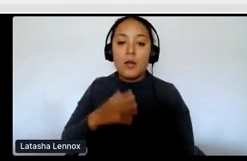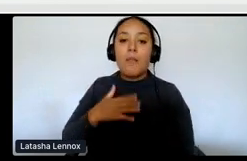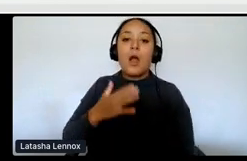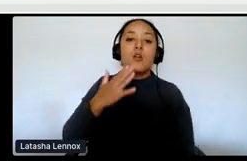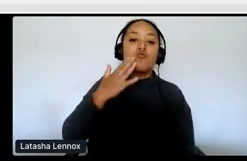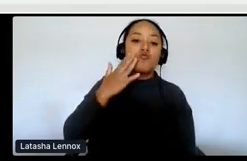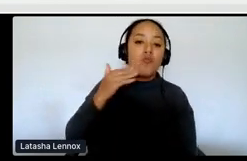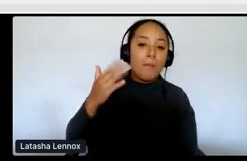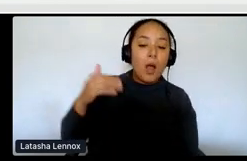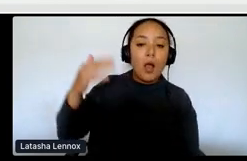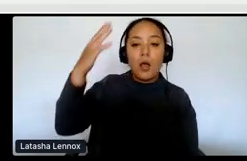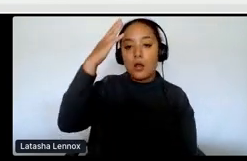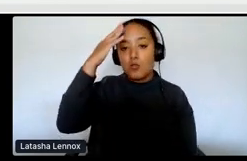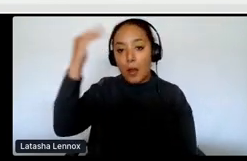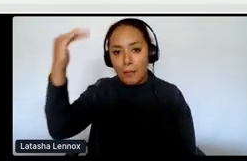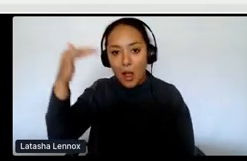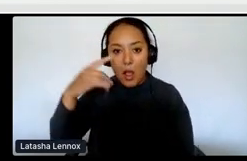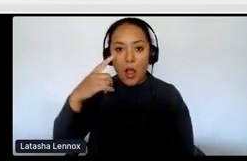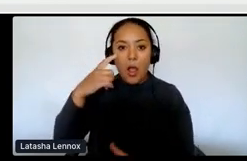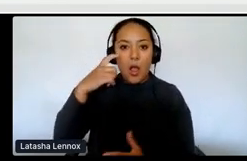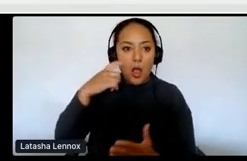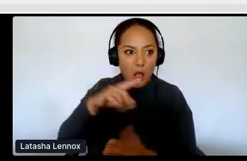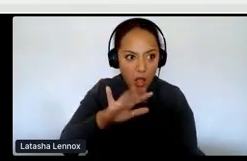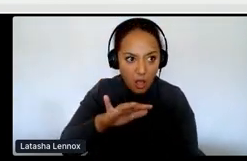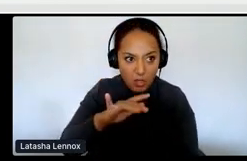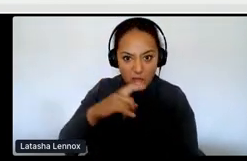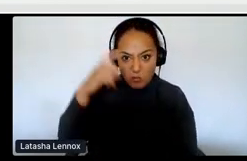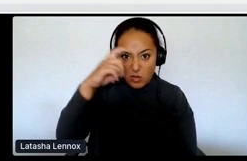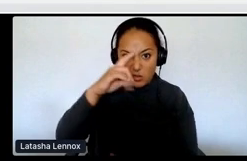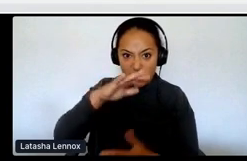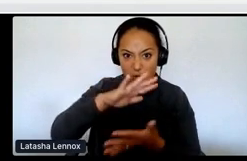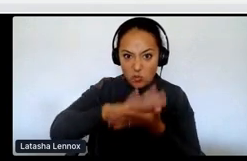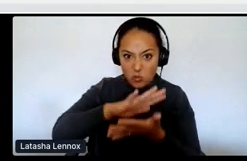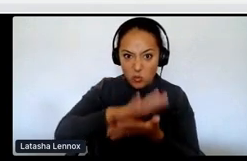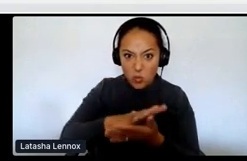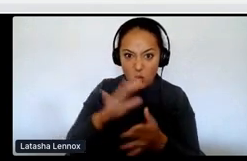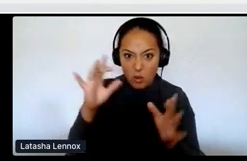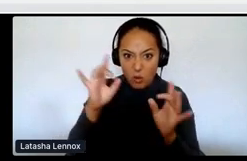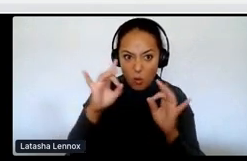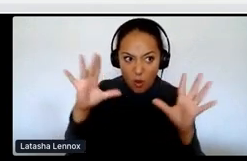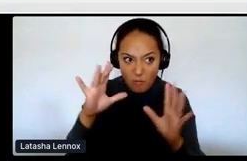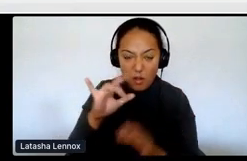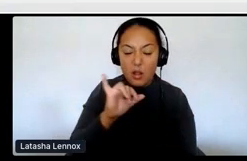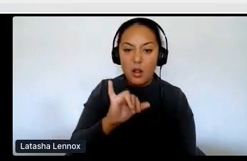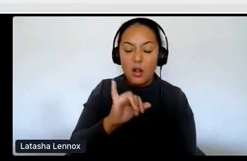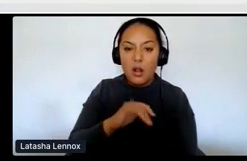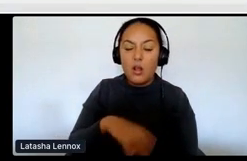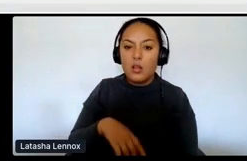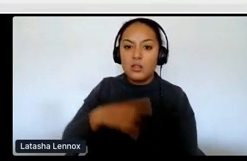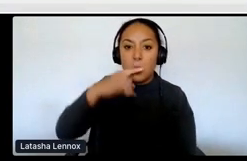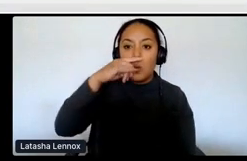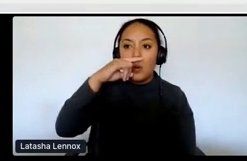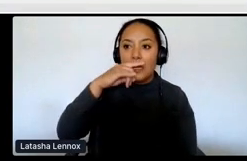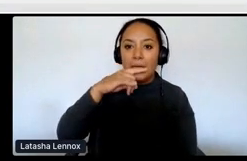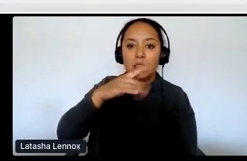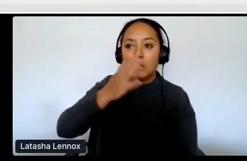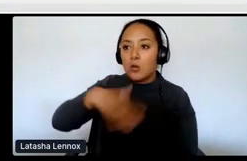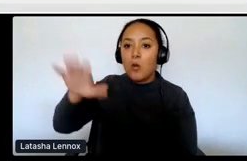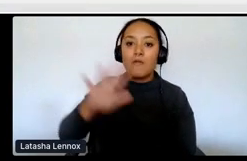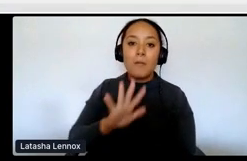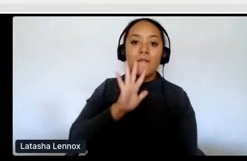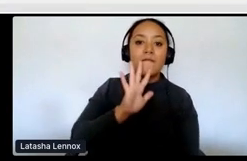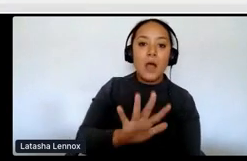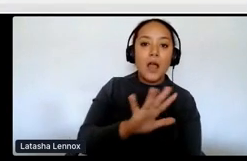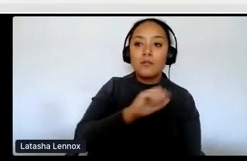how brutal the residential schools were. There was residential schools where kids went away from age five to 18 and they